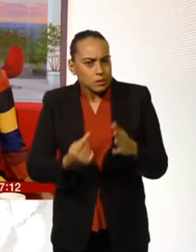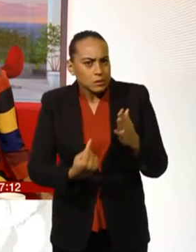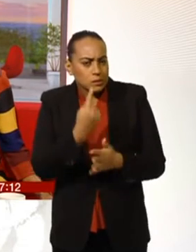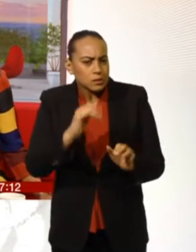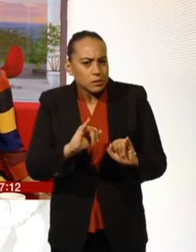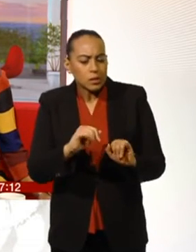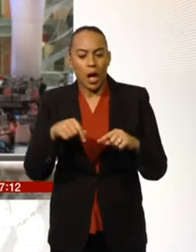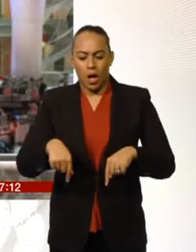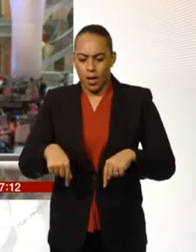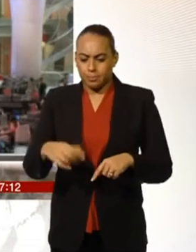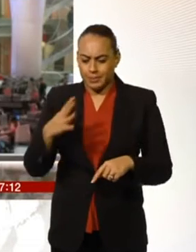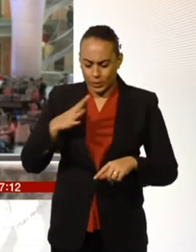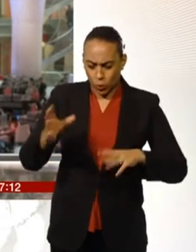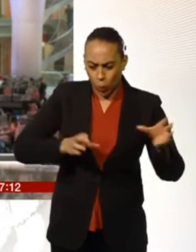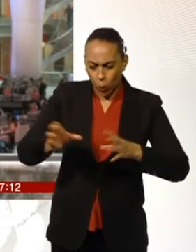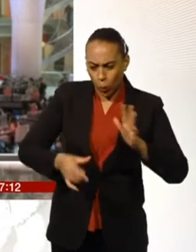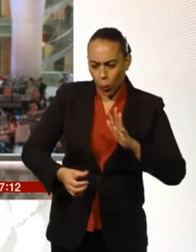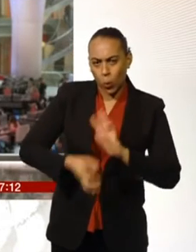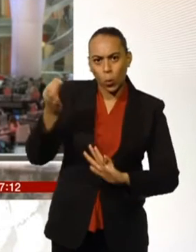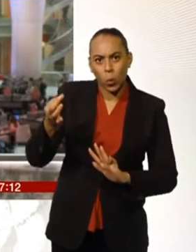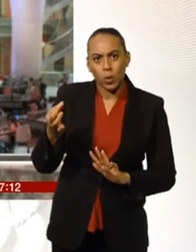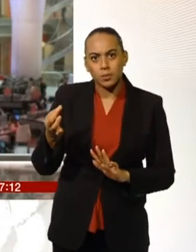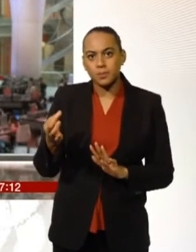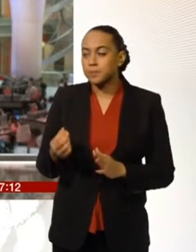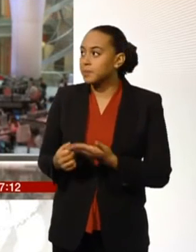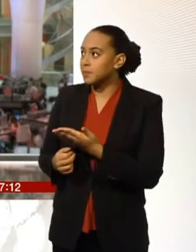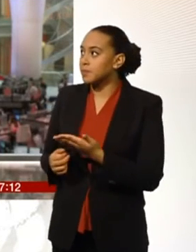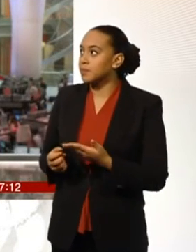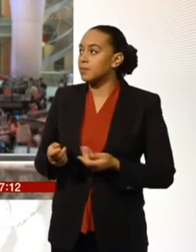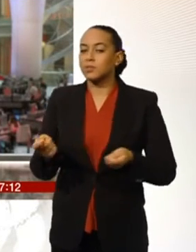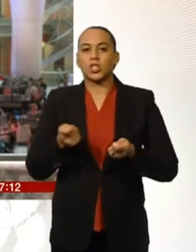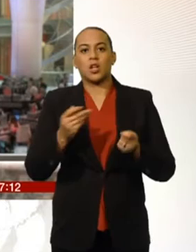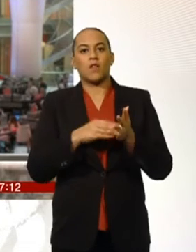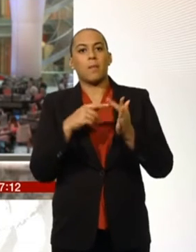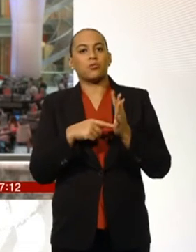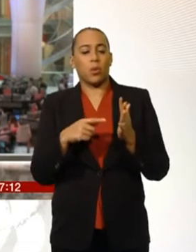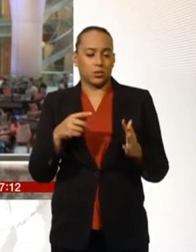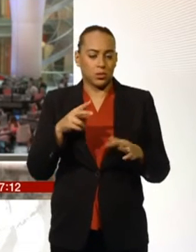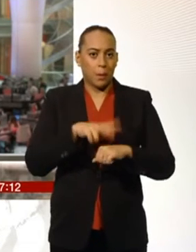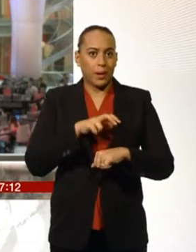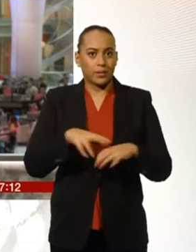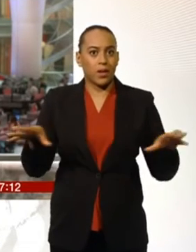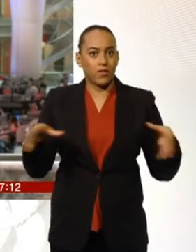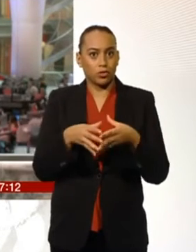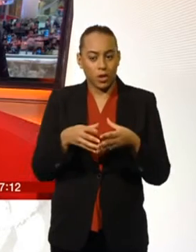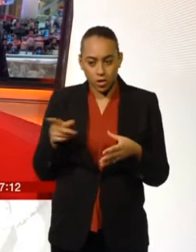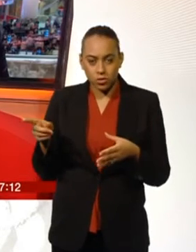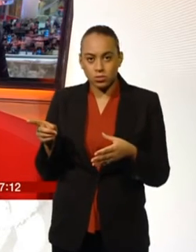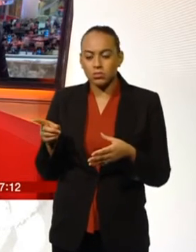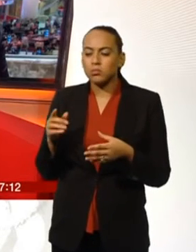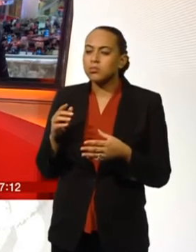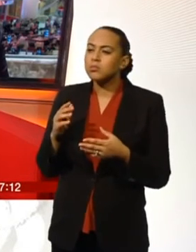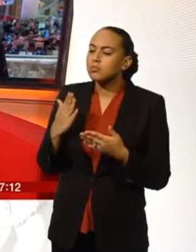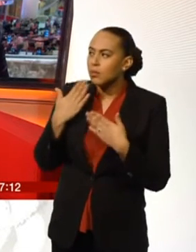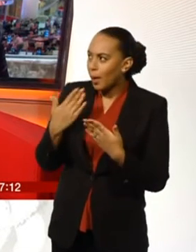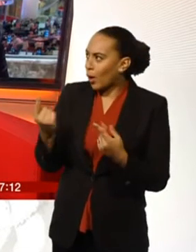they need. Well, Ken Marsh is the chair of the Metropolitan Police Federation and is in our London newsroom for us. And we can talk to him now. Good morning, Ken